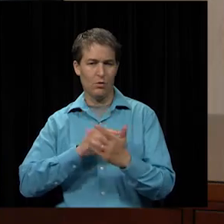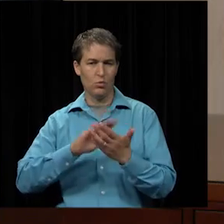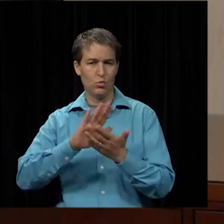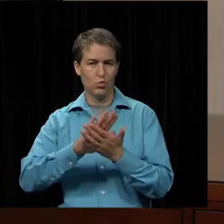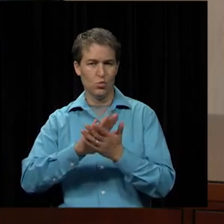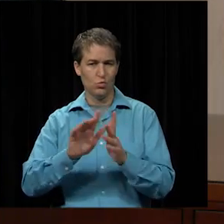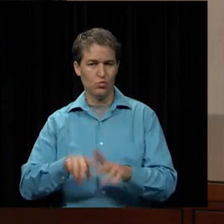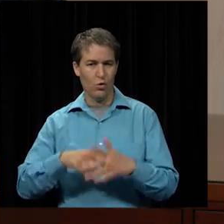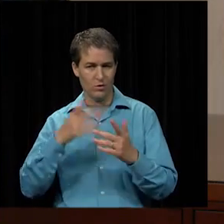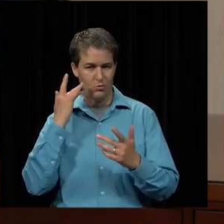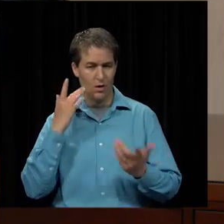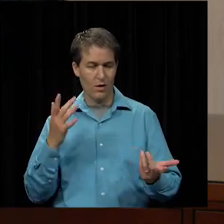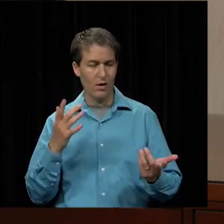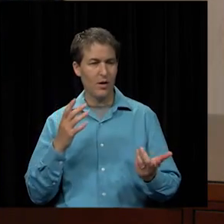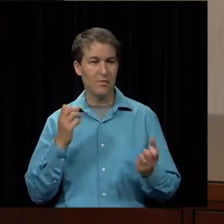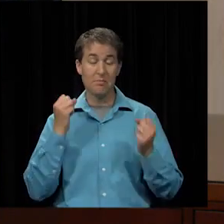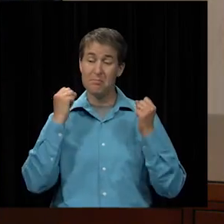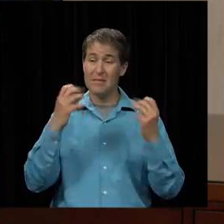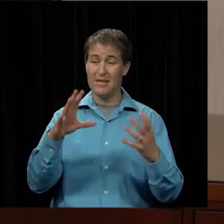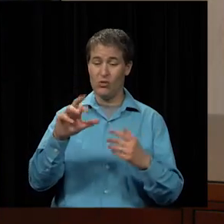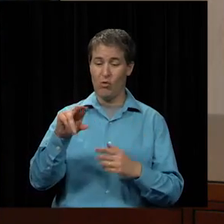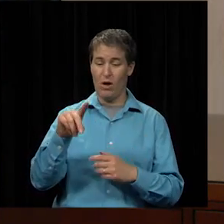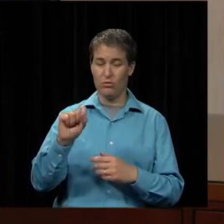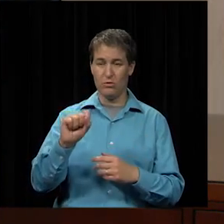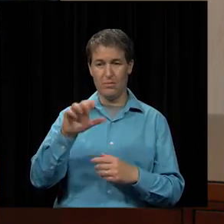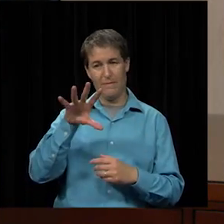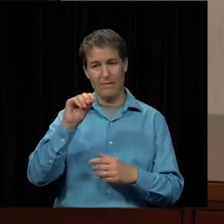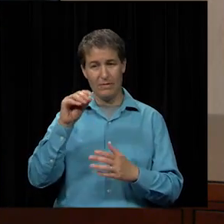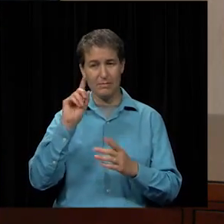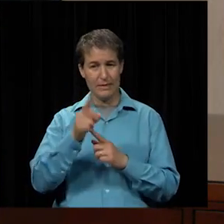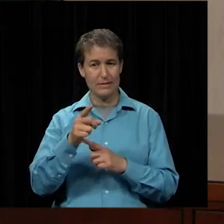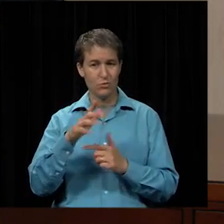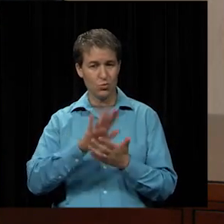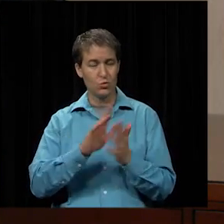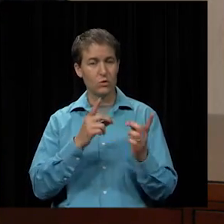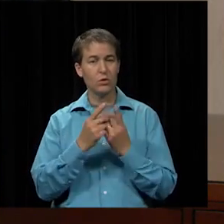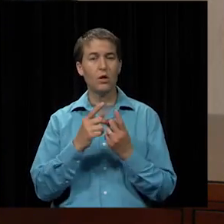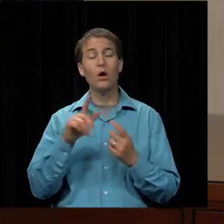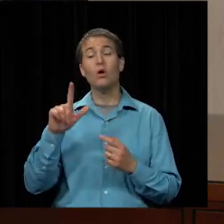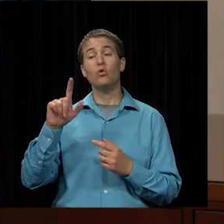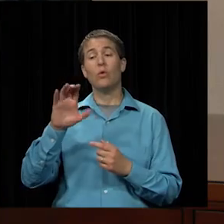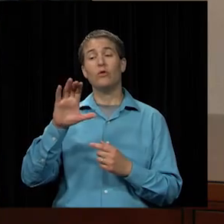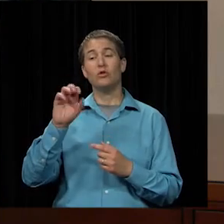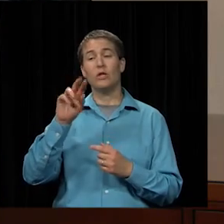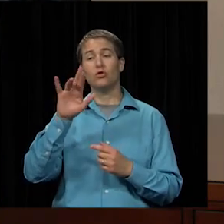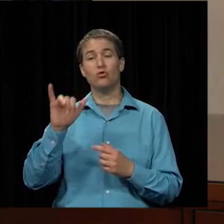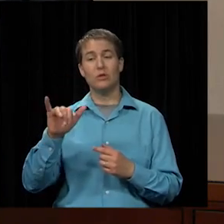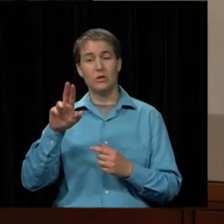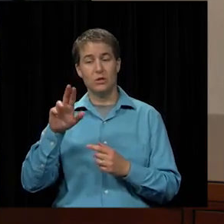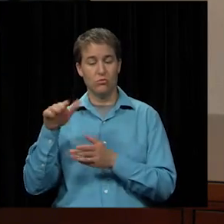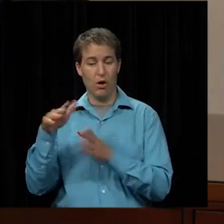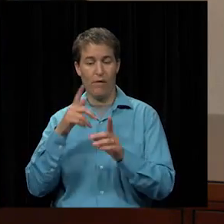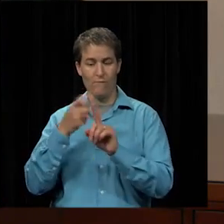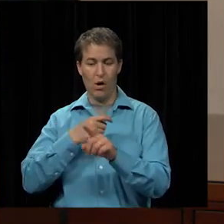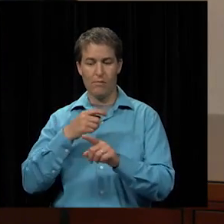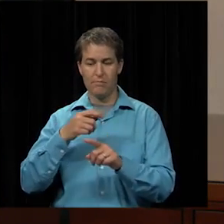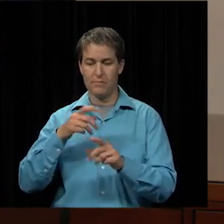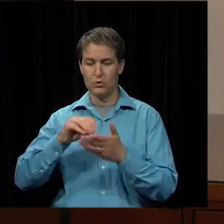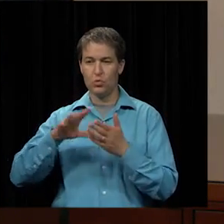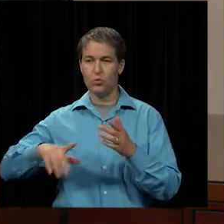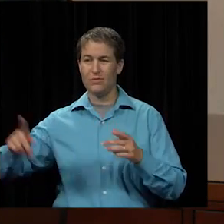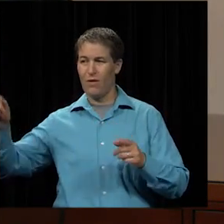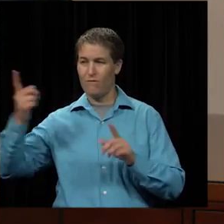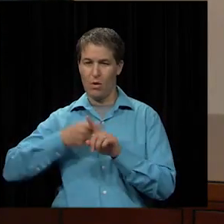lots of routes run 50 minutes in the school district 21st century routes that bring us high school student clear across town